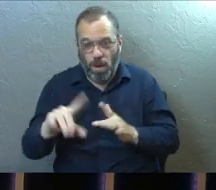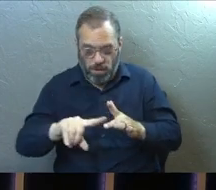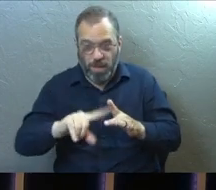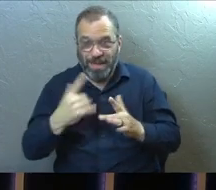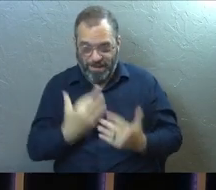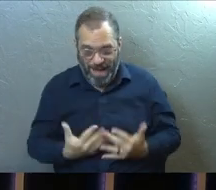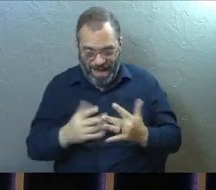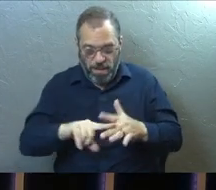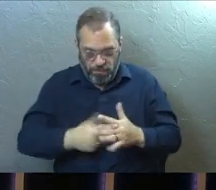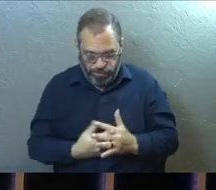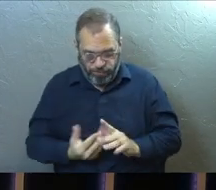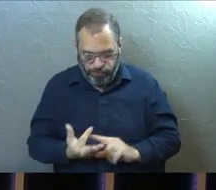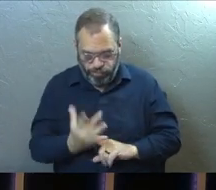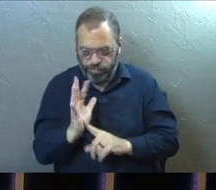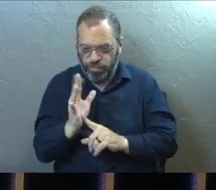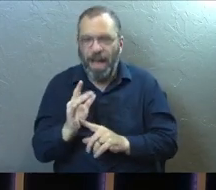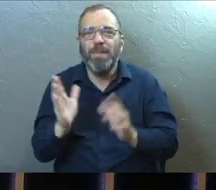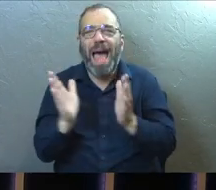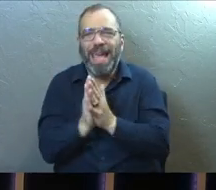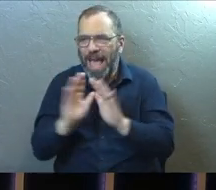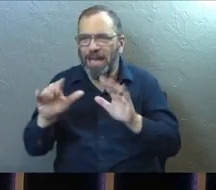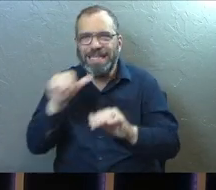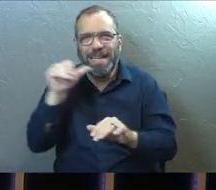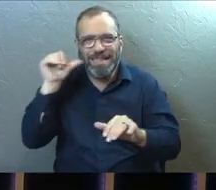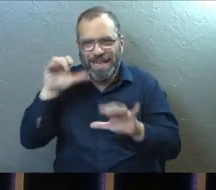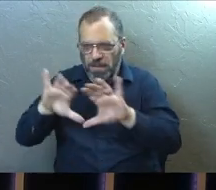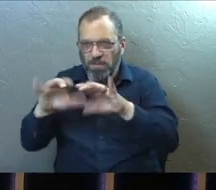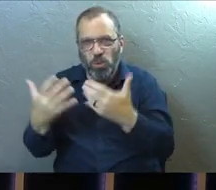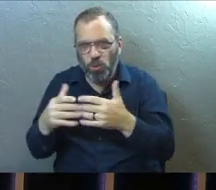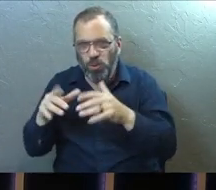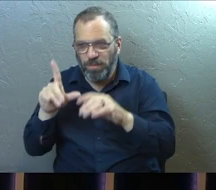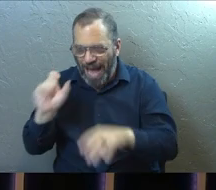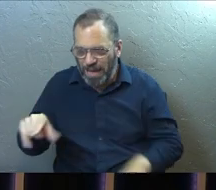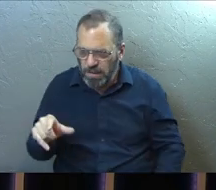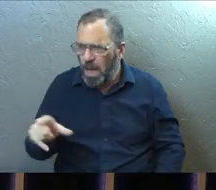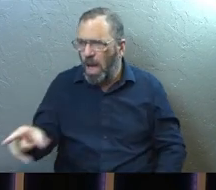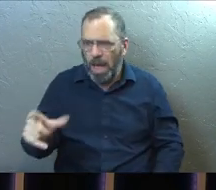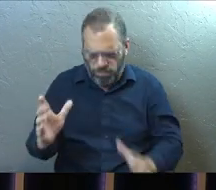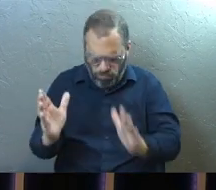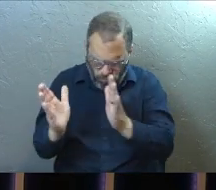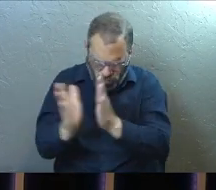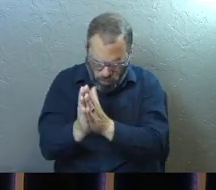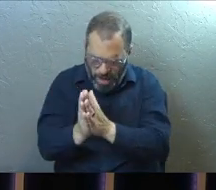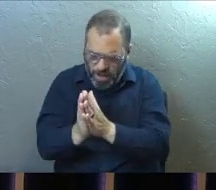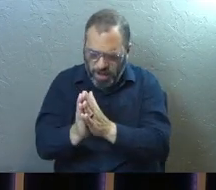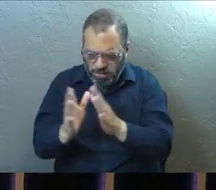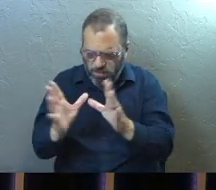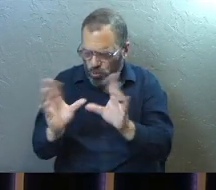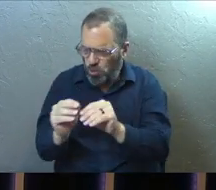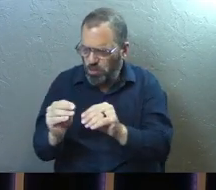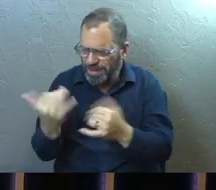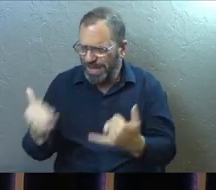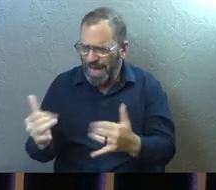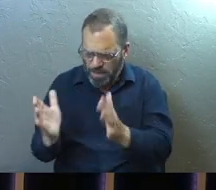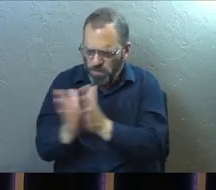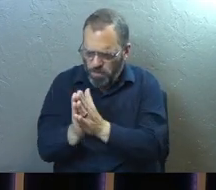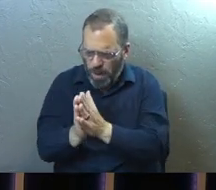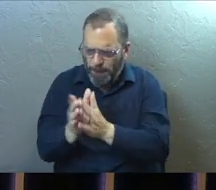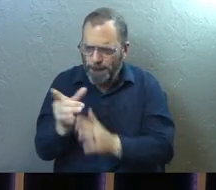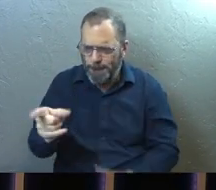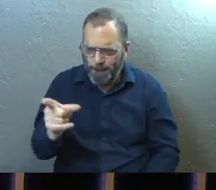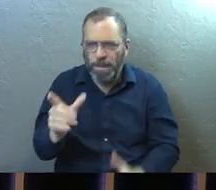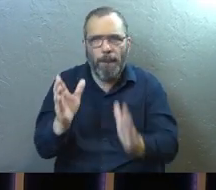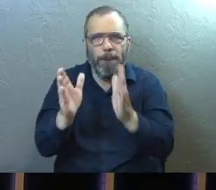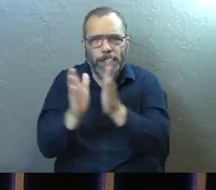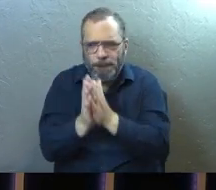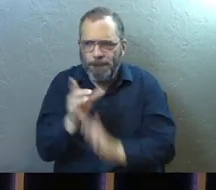to reignite faith. You know, I asked a group of people yesterday that they would pray about our services today and that